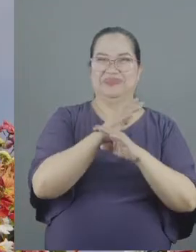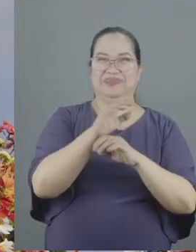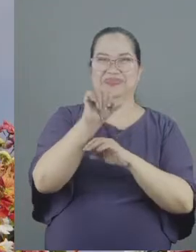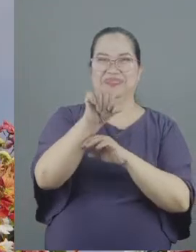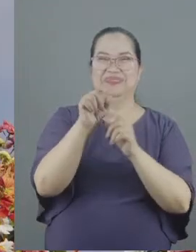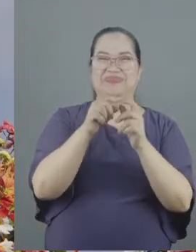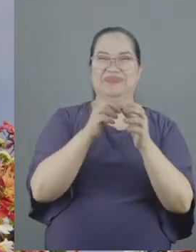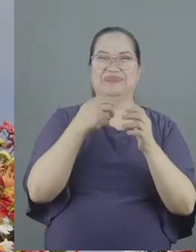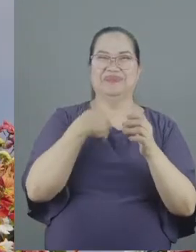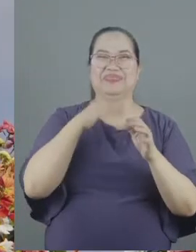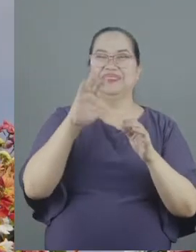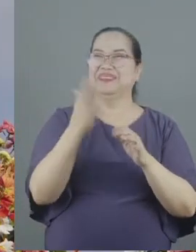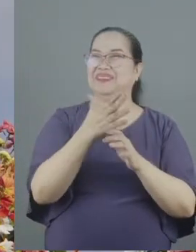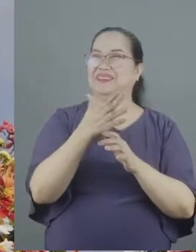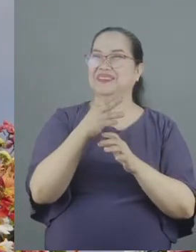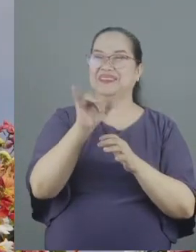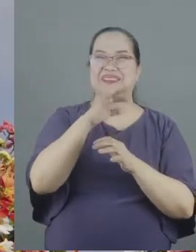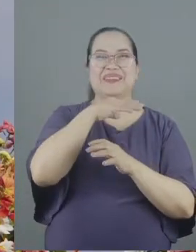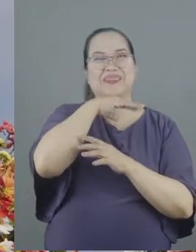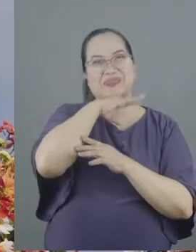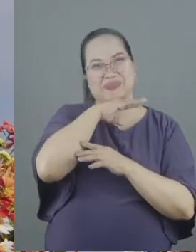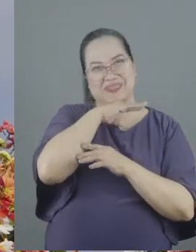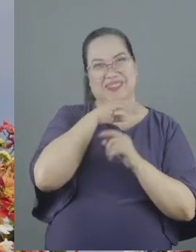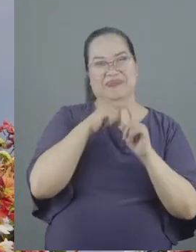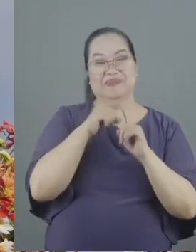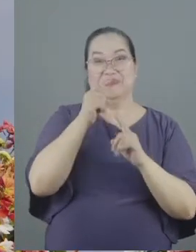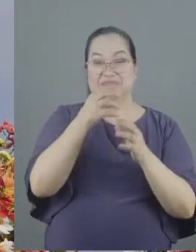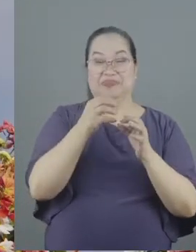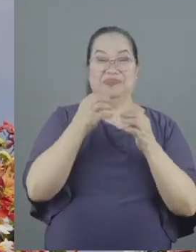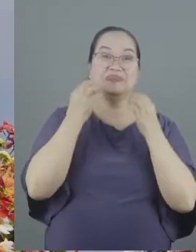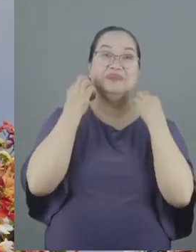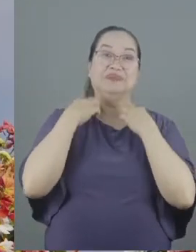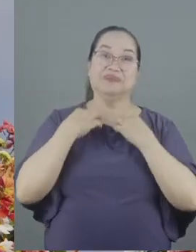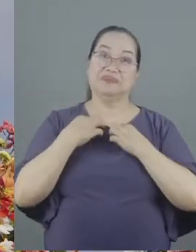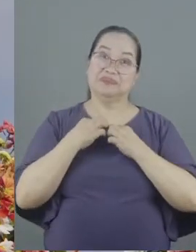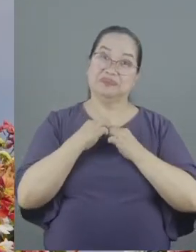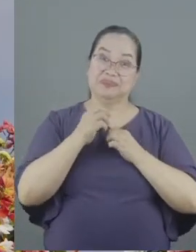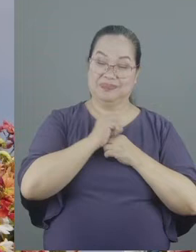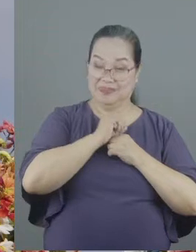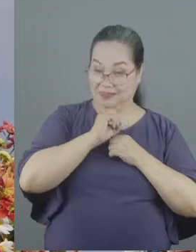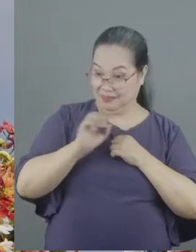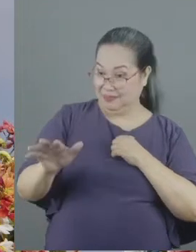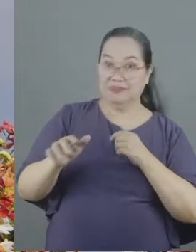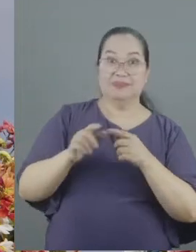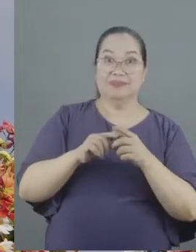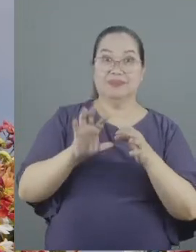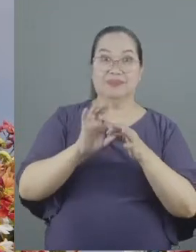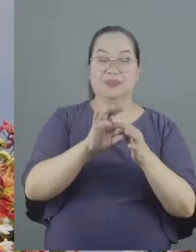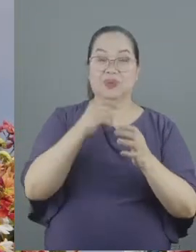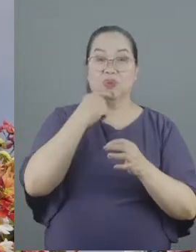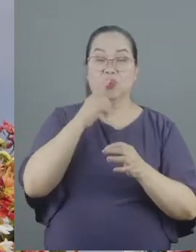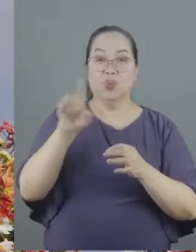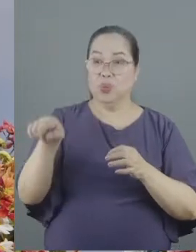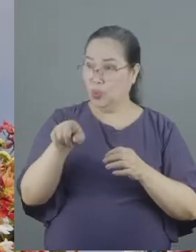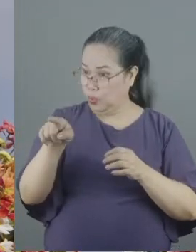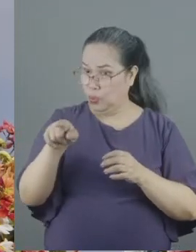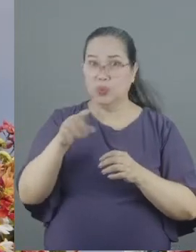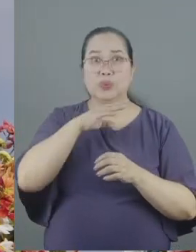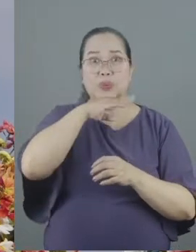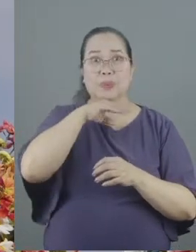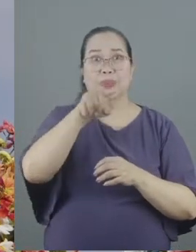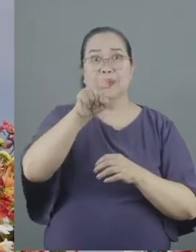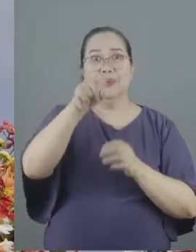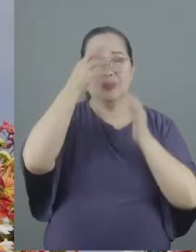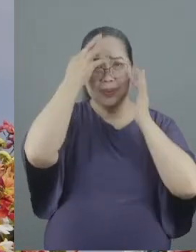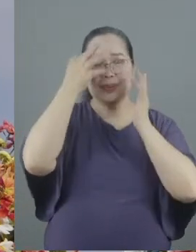but maybe I am a swine but you don't throw your pearls to the swine in order for you to identify who the swine are then you have to judge